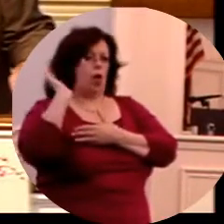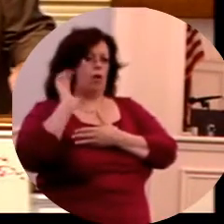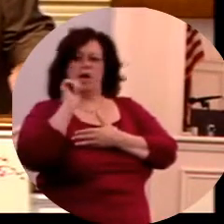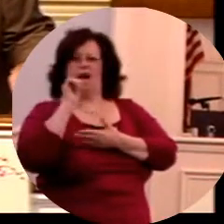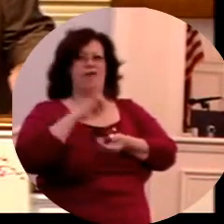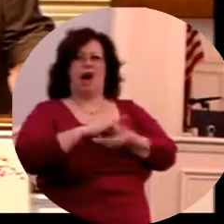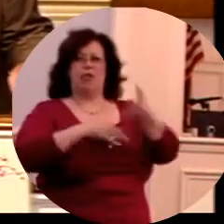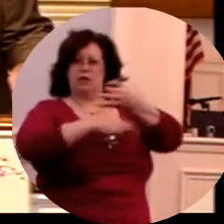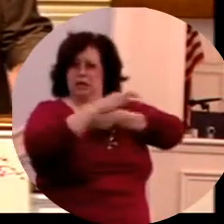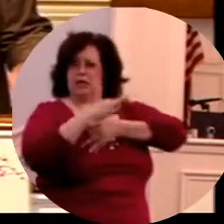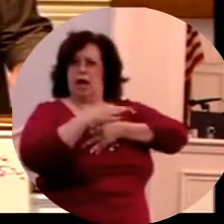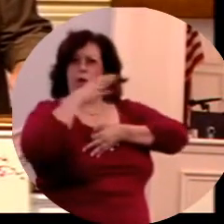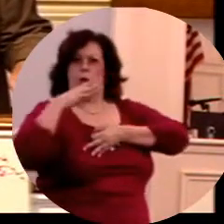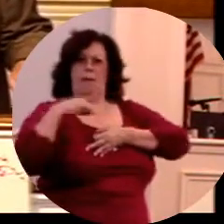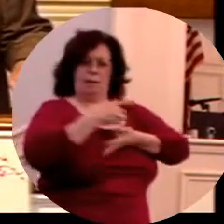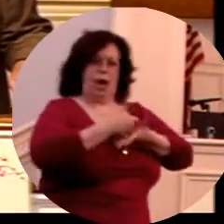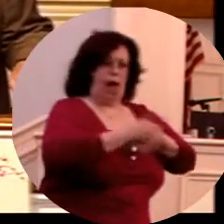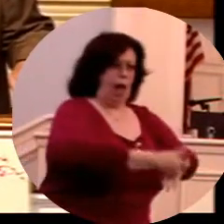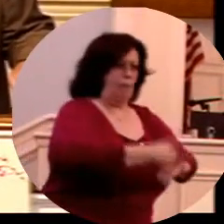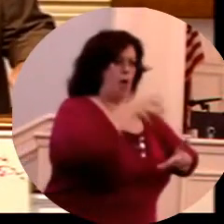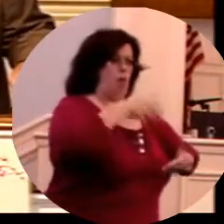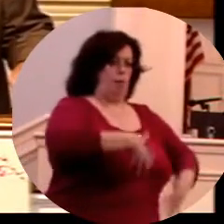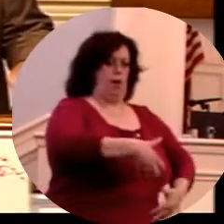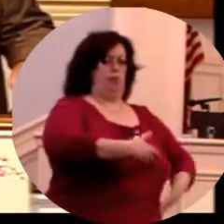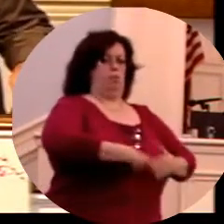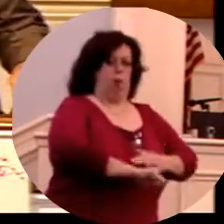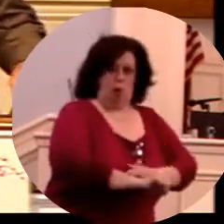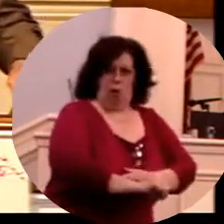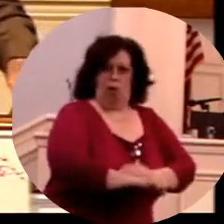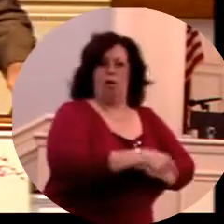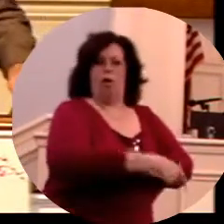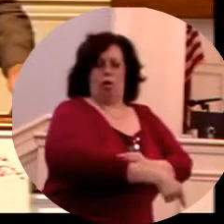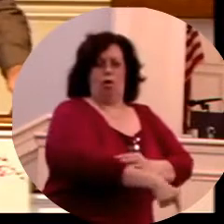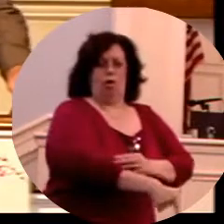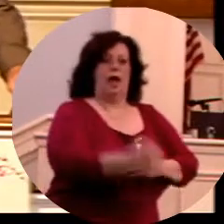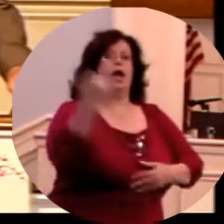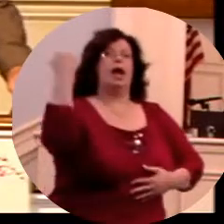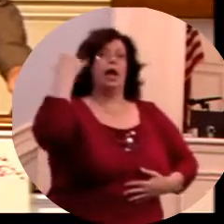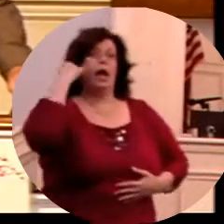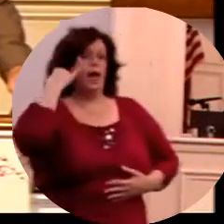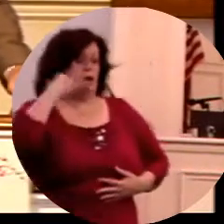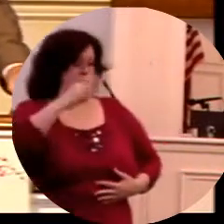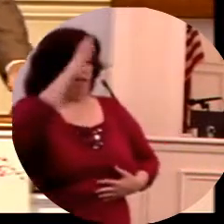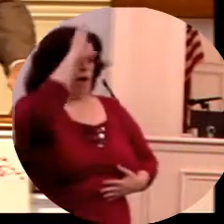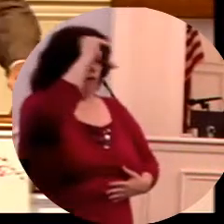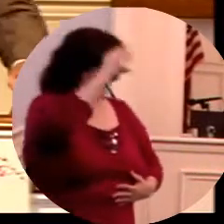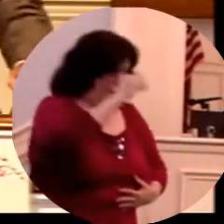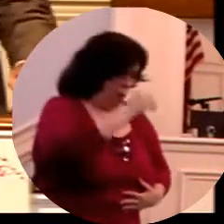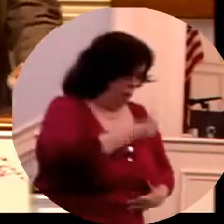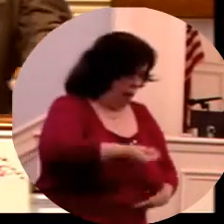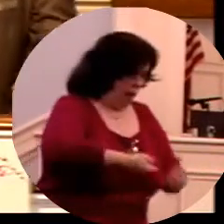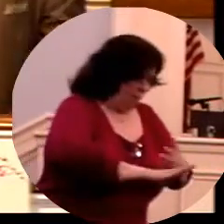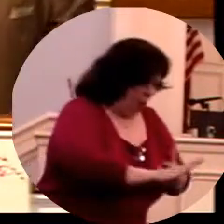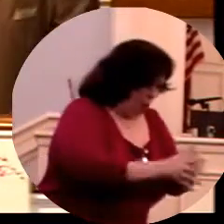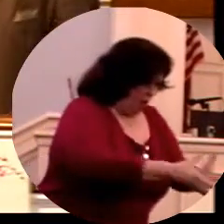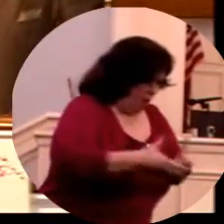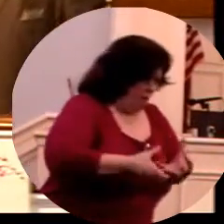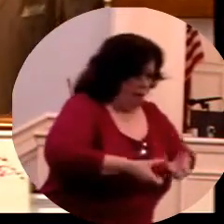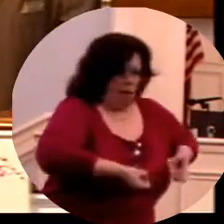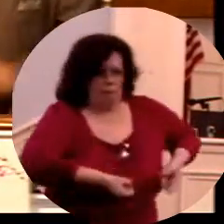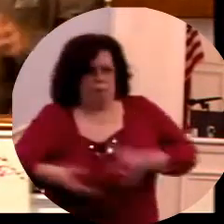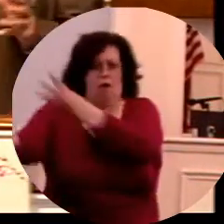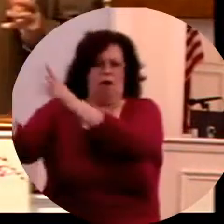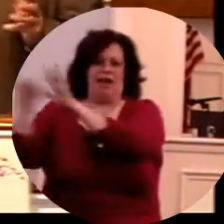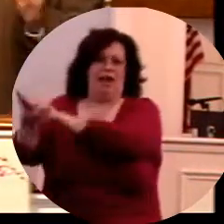if it be a son, then you shall kill him. But if it be a daughter, then she shall live. Now this